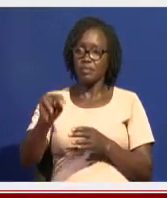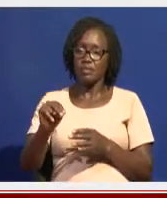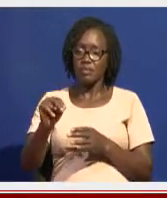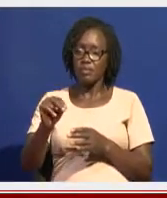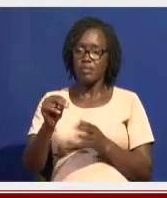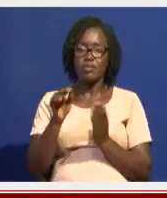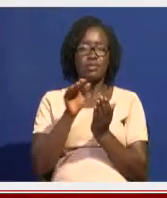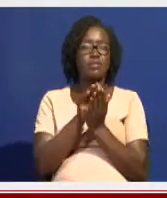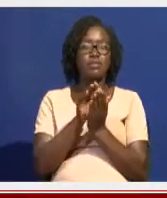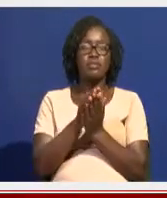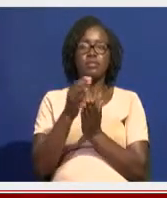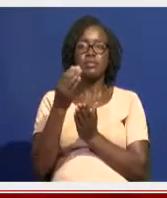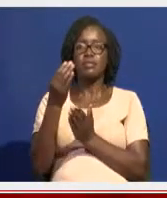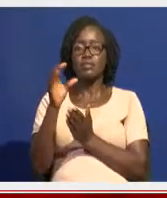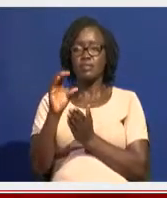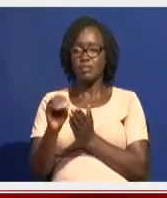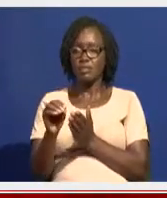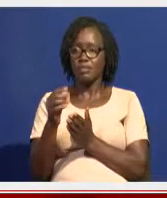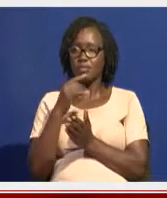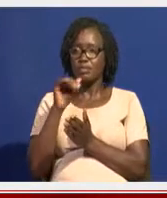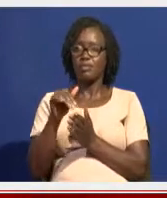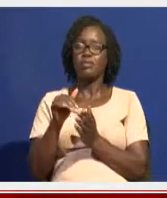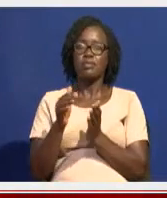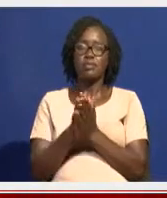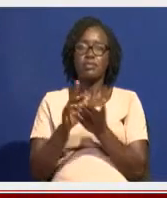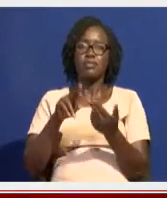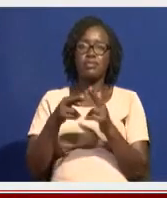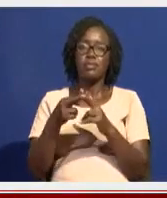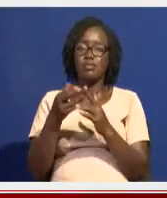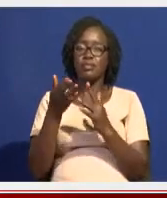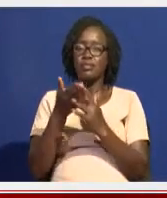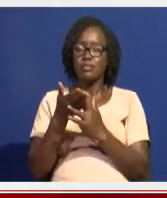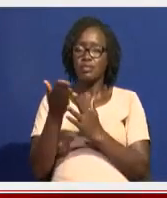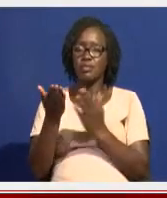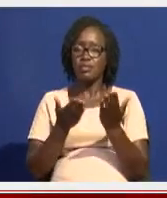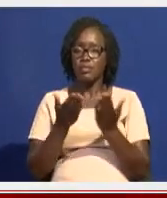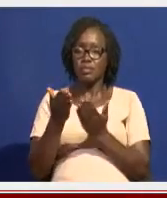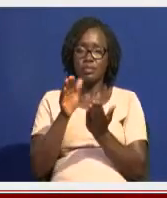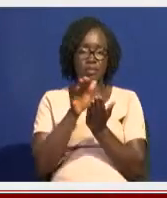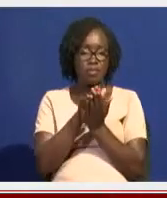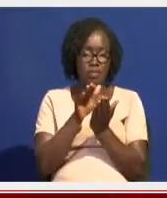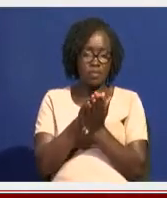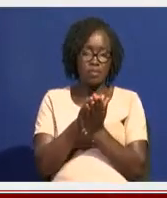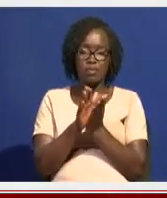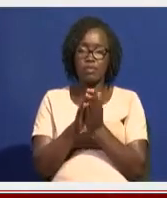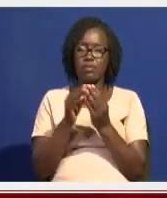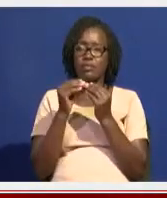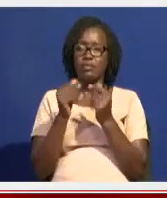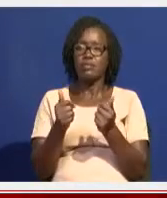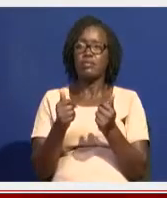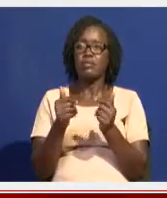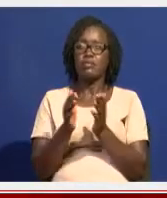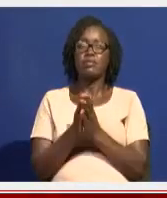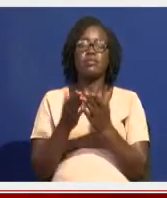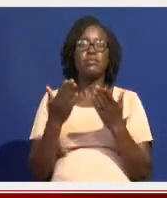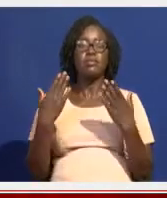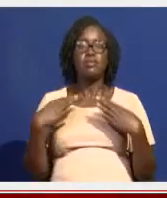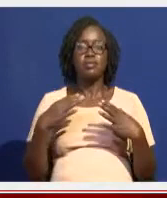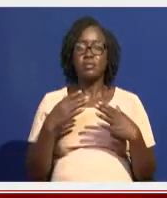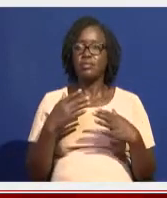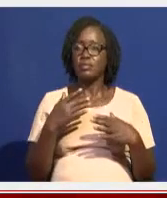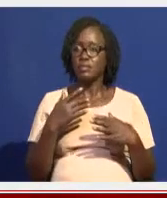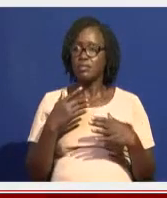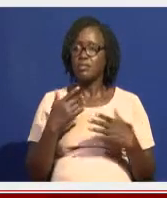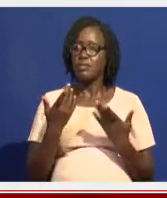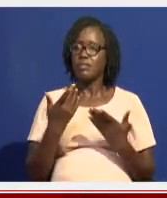says the symbiotic relationship between the financial service providers is key in offering solutions to the masses. Thumbi,